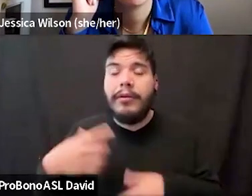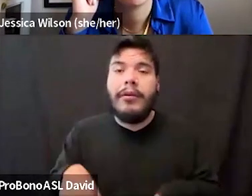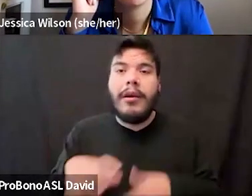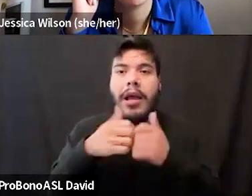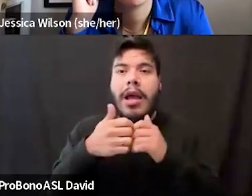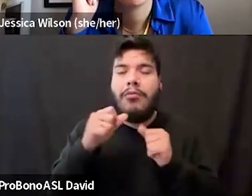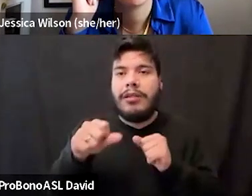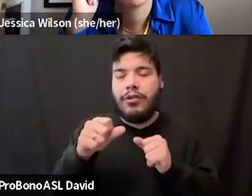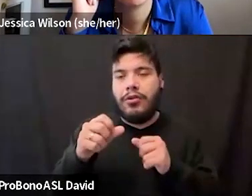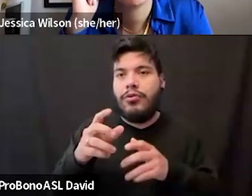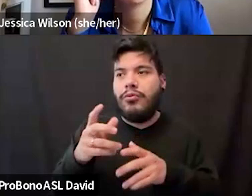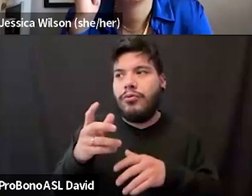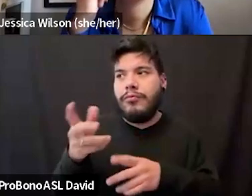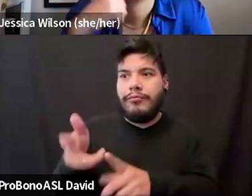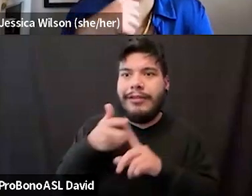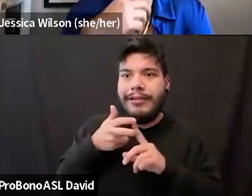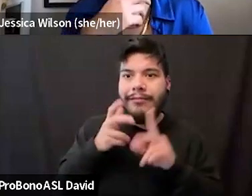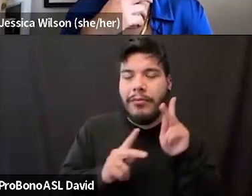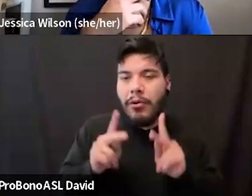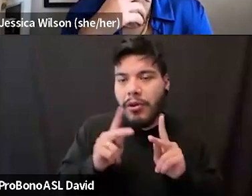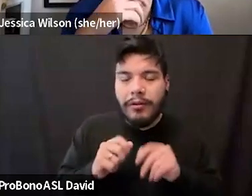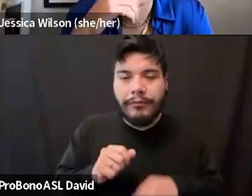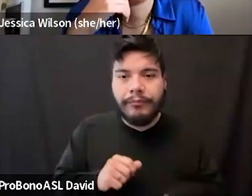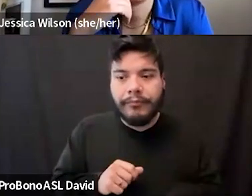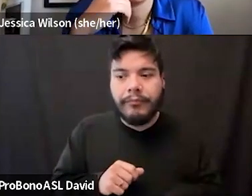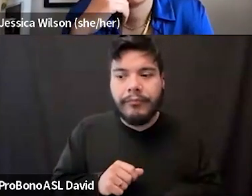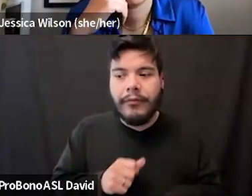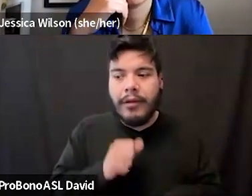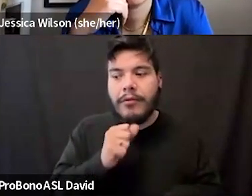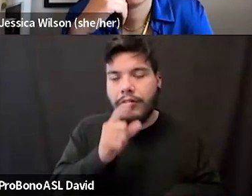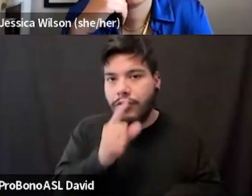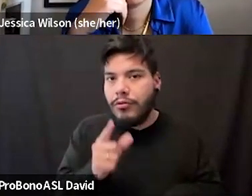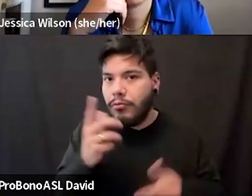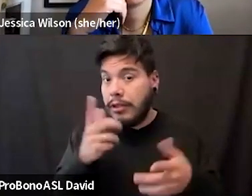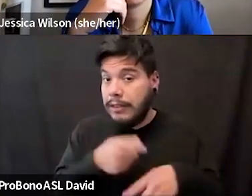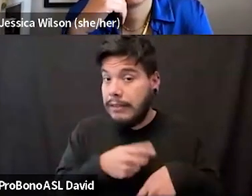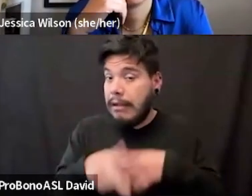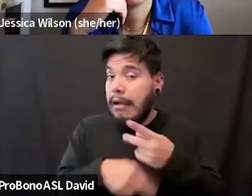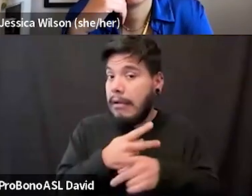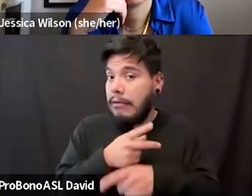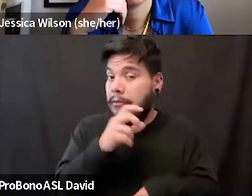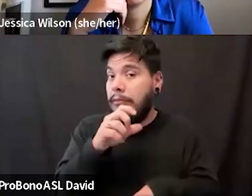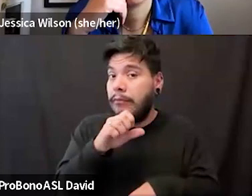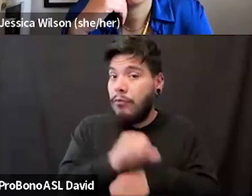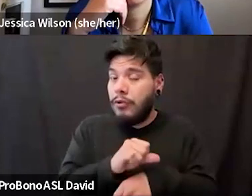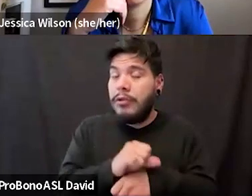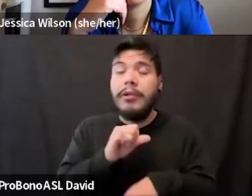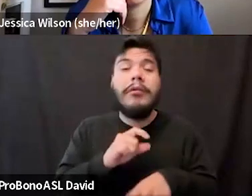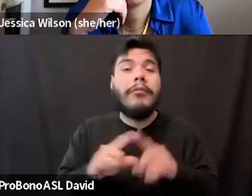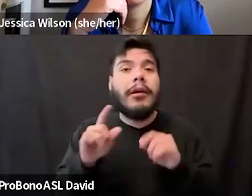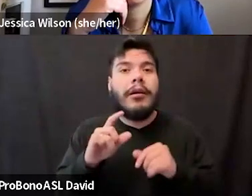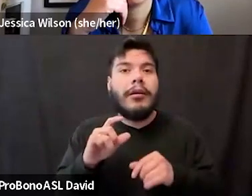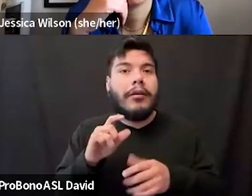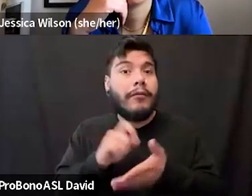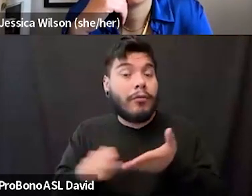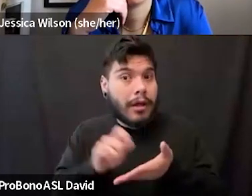can you bring folks in? Um, and I don't know particularly what type of work, but if, if you're writing, how do you get folks covered